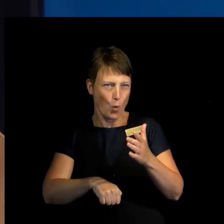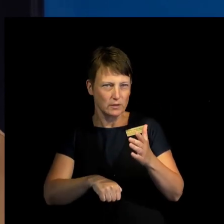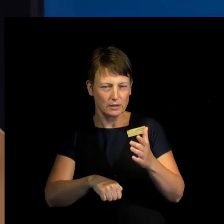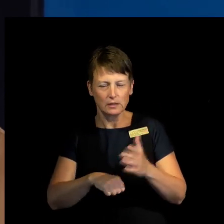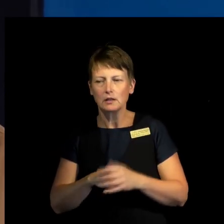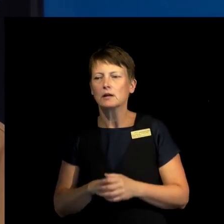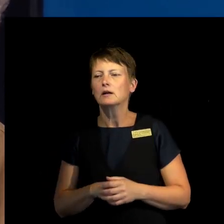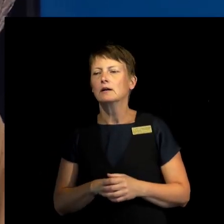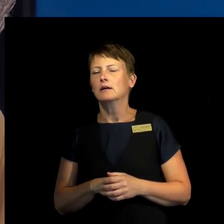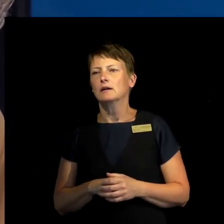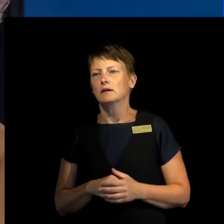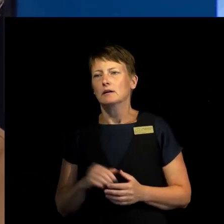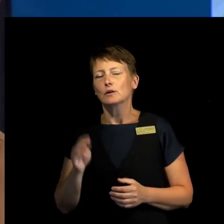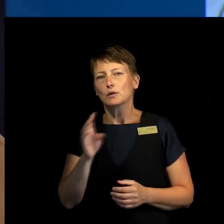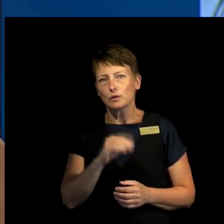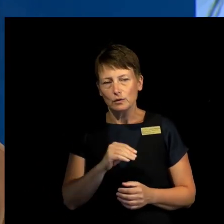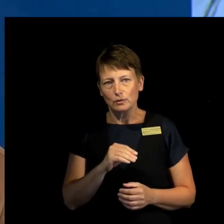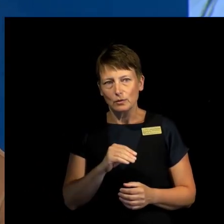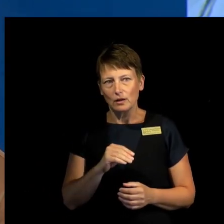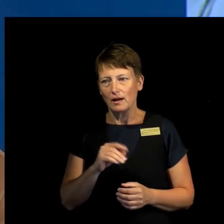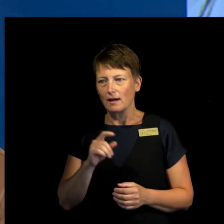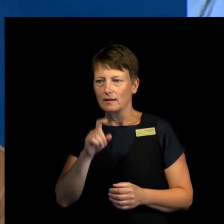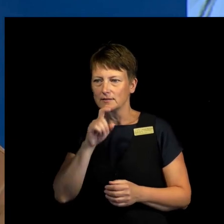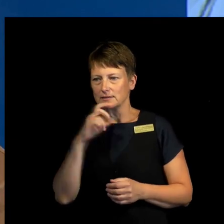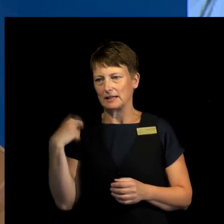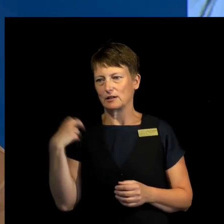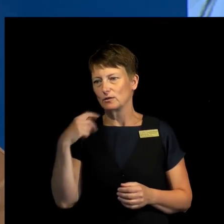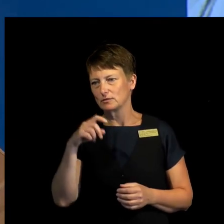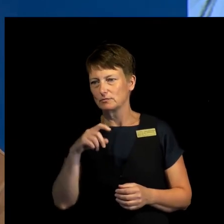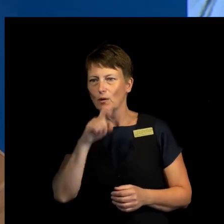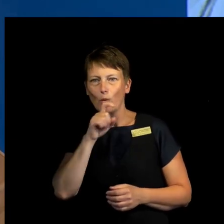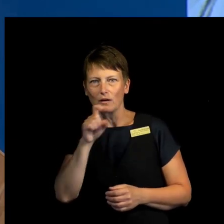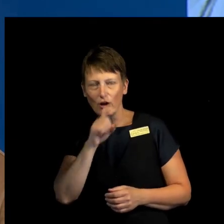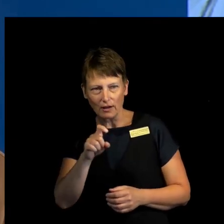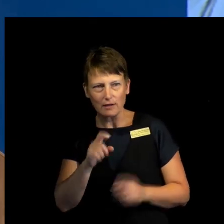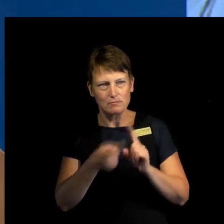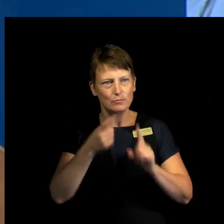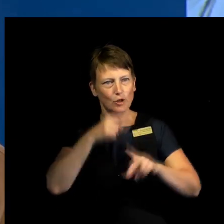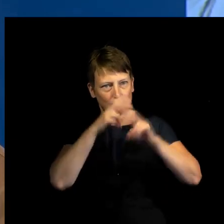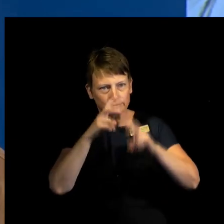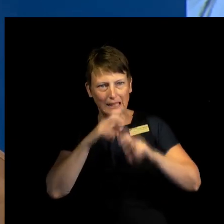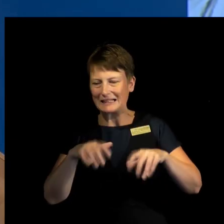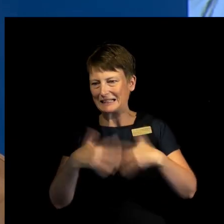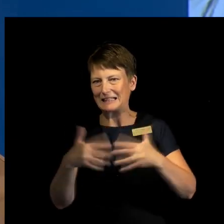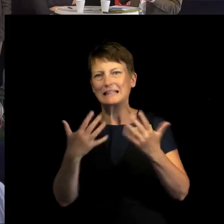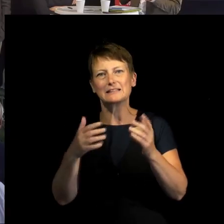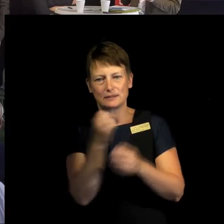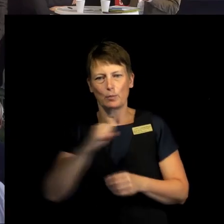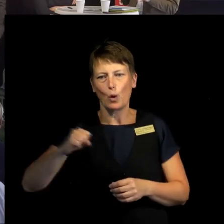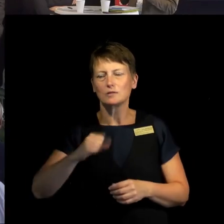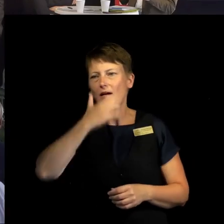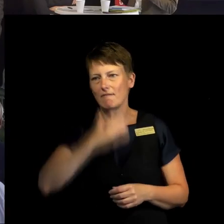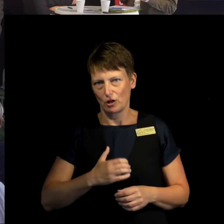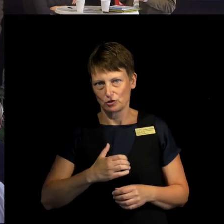The prosecutor general launched, wanted to start investigations into war crimes of Afghanistan. It provoked an enormous